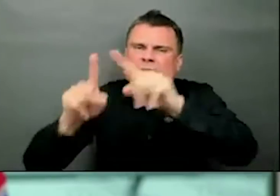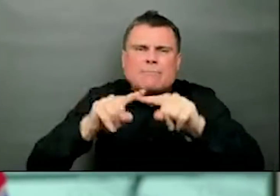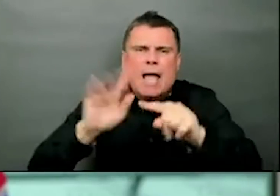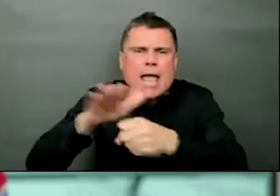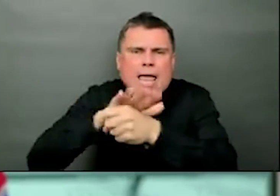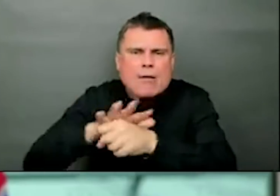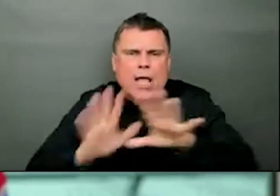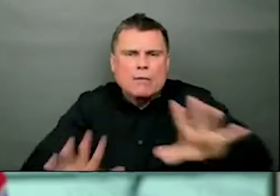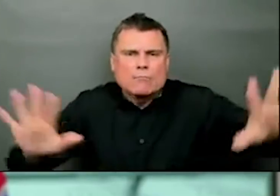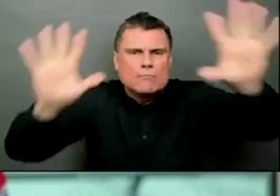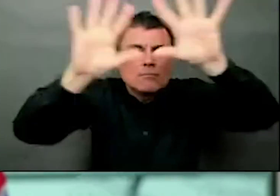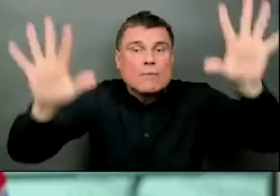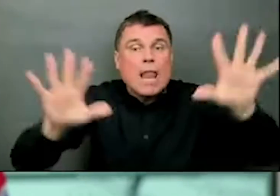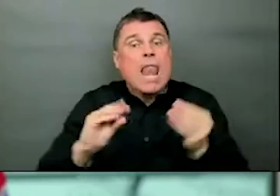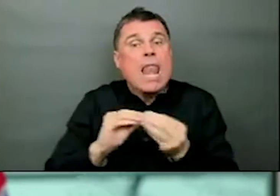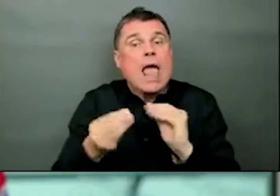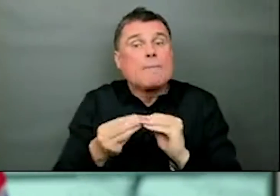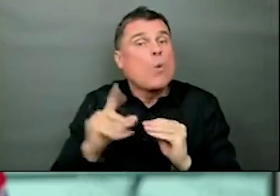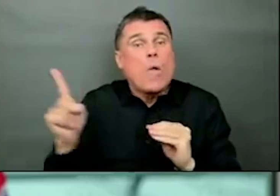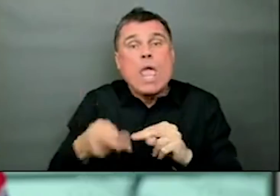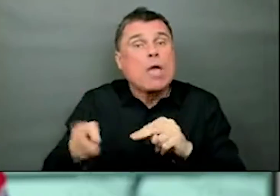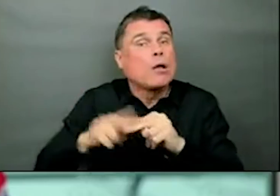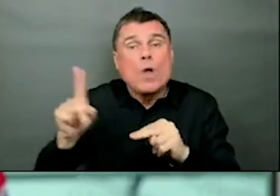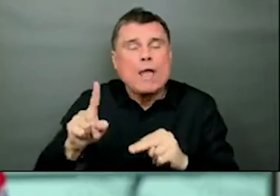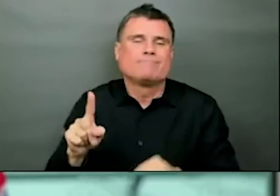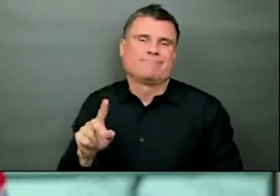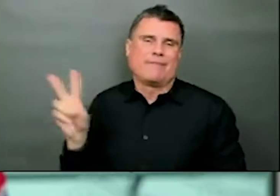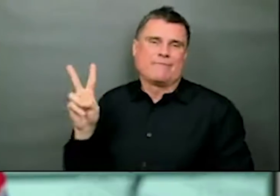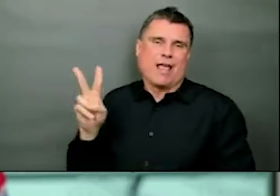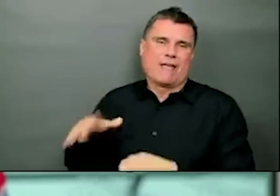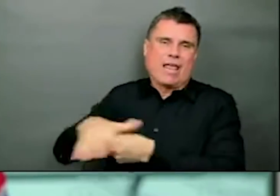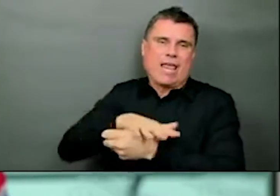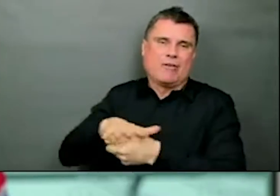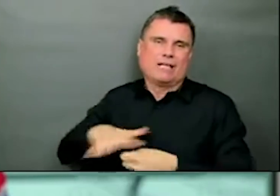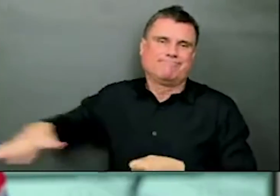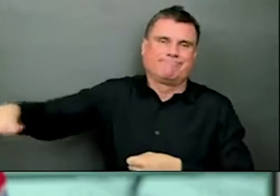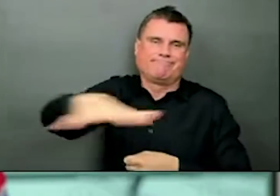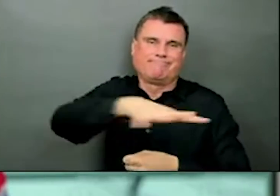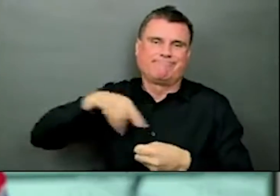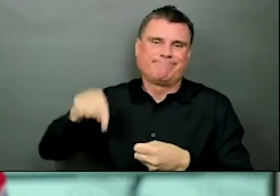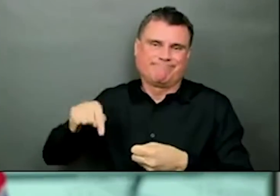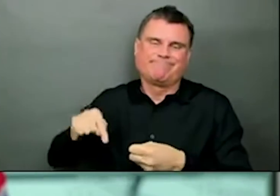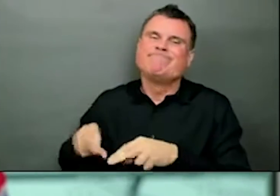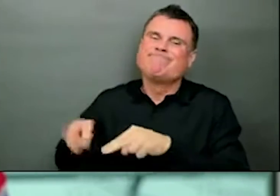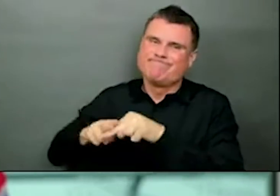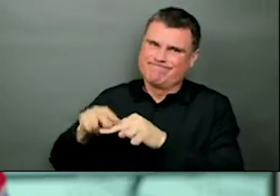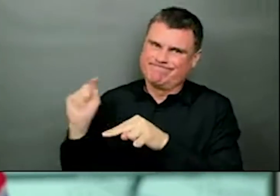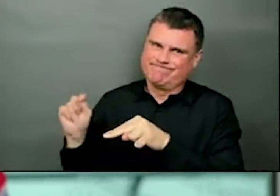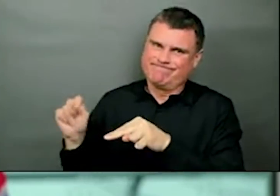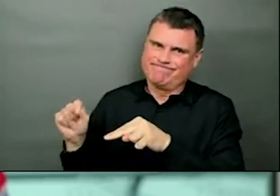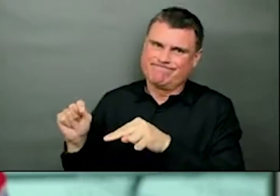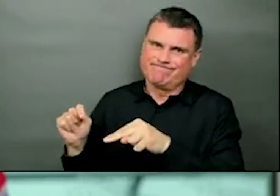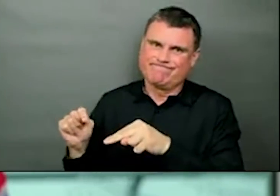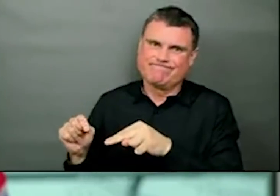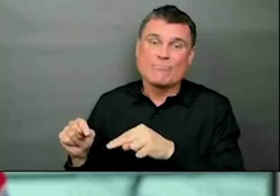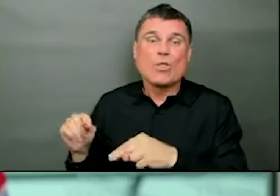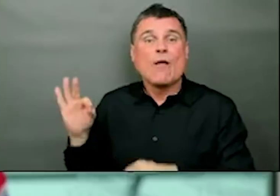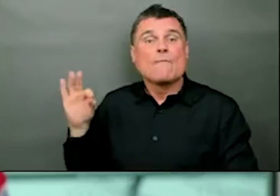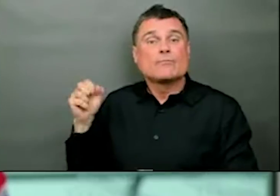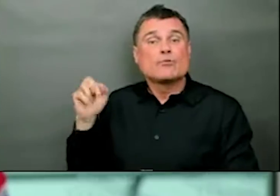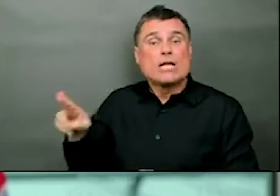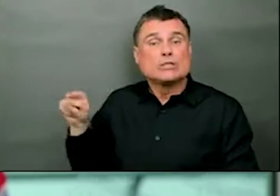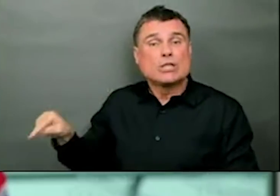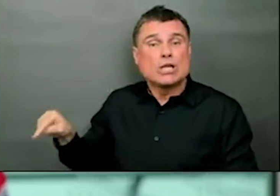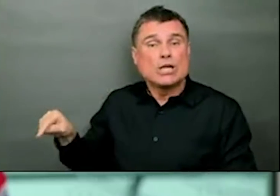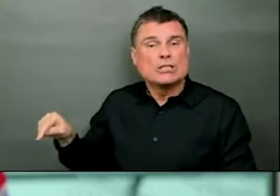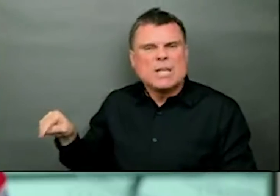this uptick. And the percent positive of people who are tested in the Fraser Health region is about 8%. So above our